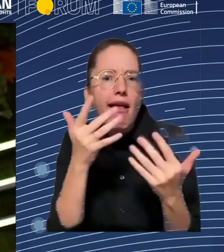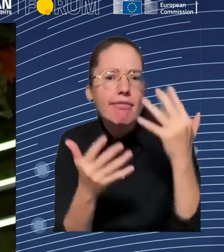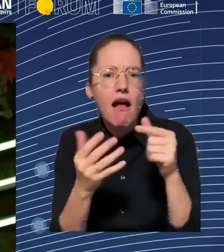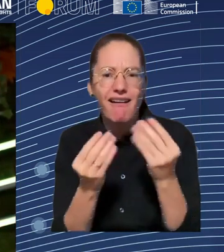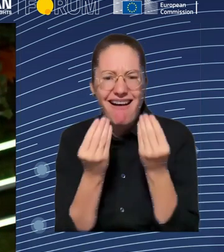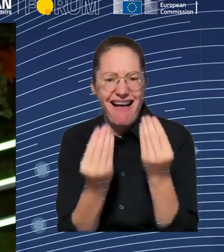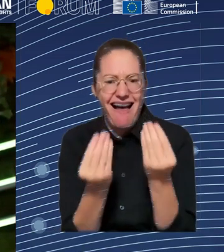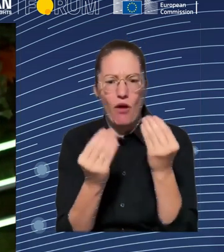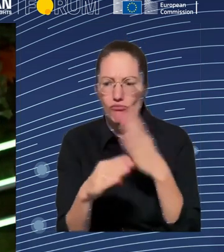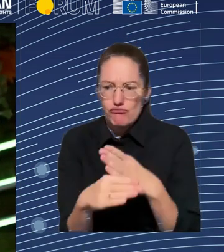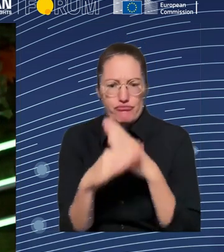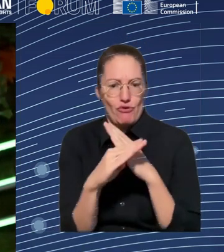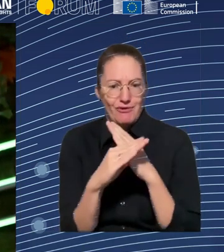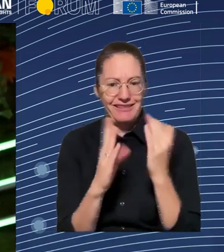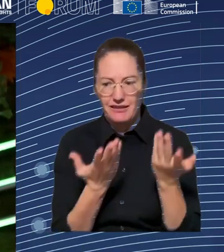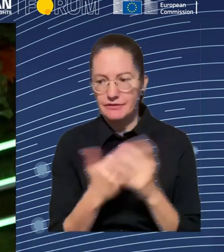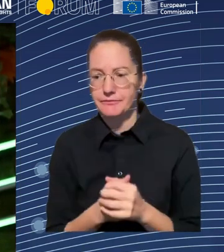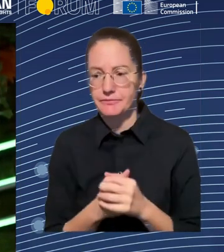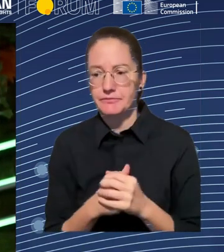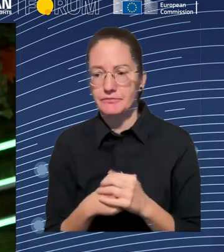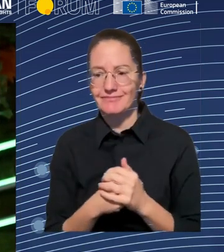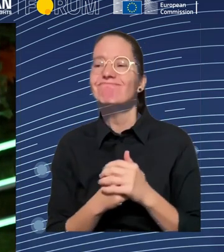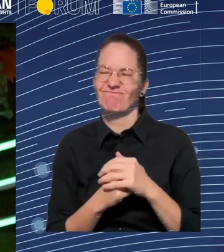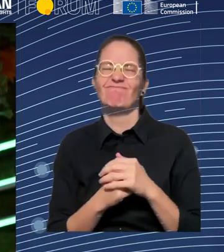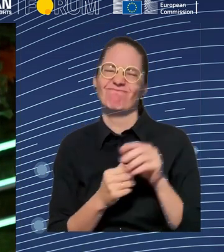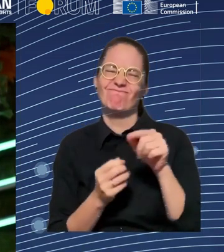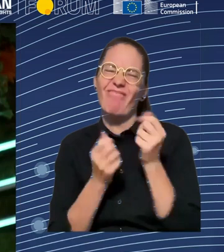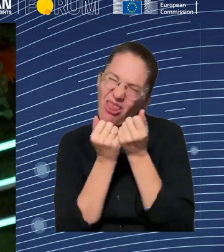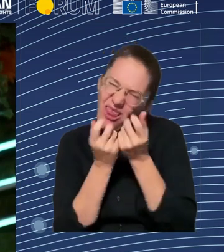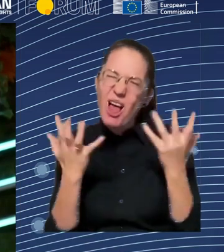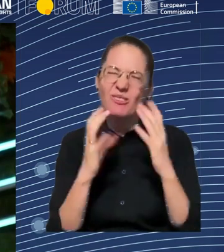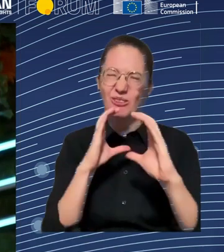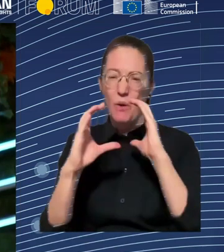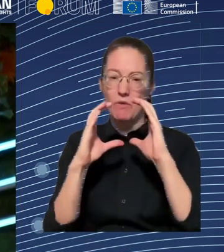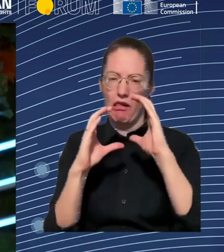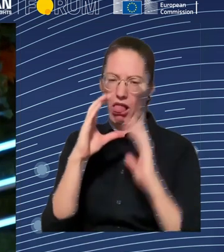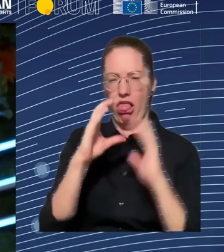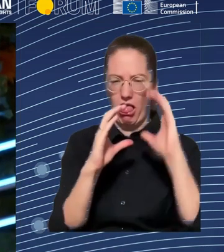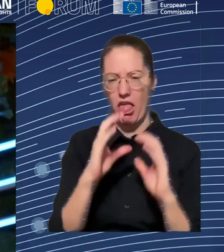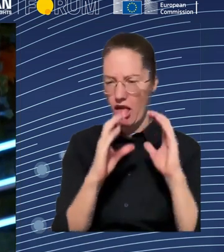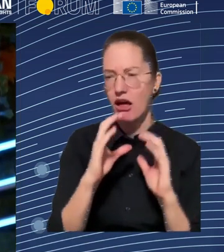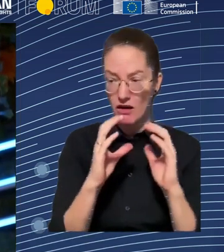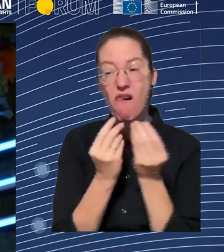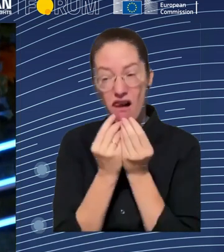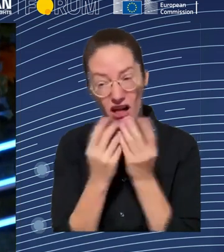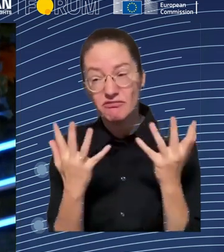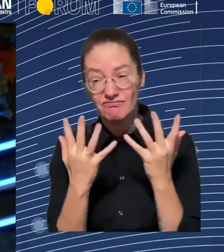in larger firms in manufacturing. And, of course, because manufacturing has been declining in terms of employment,